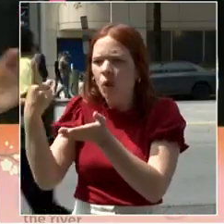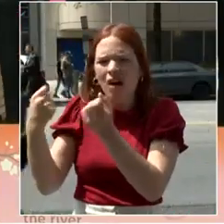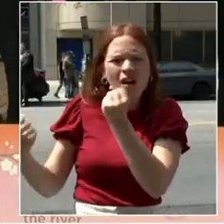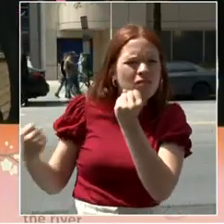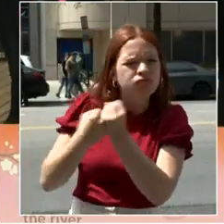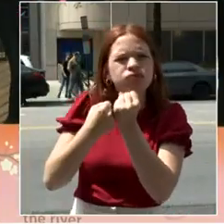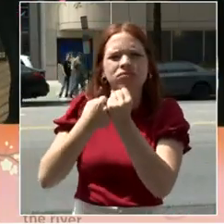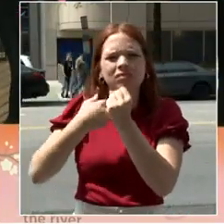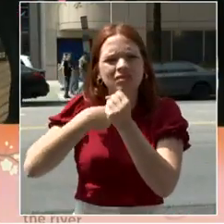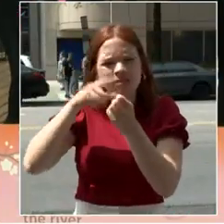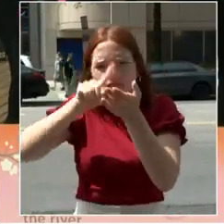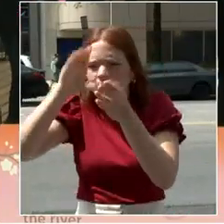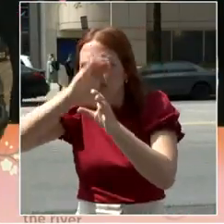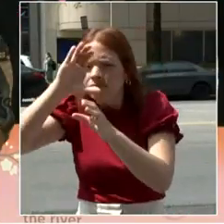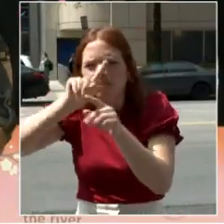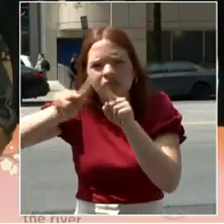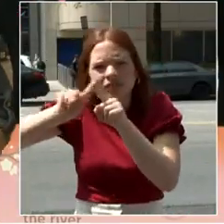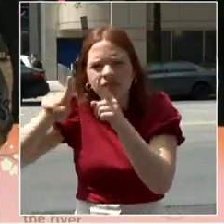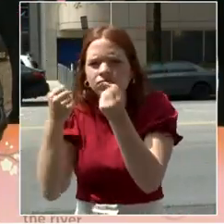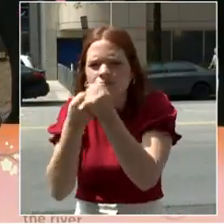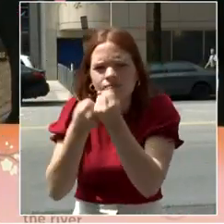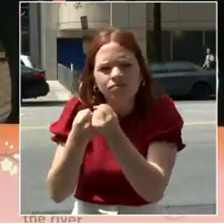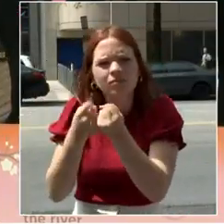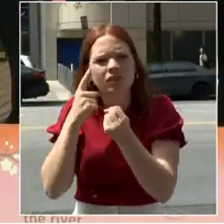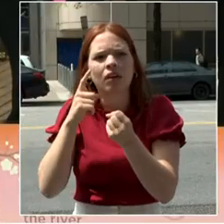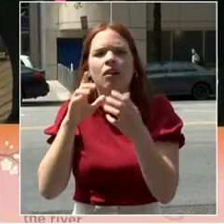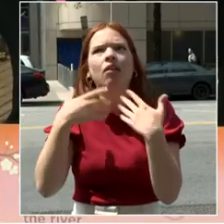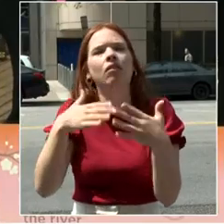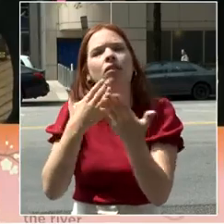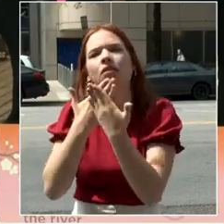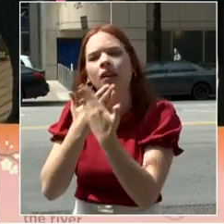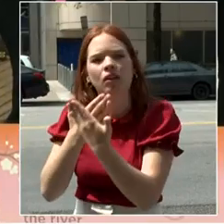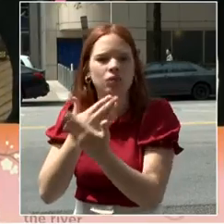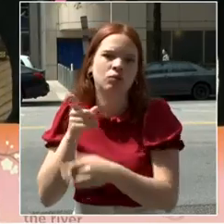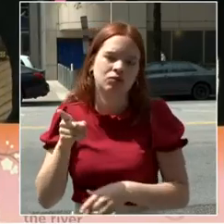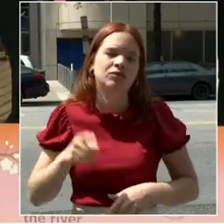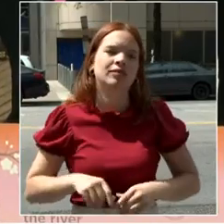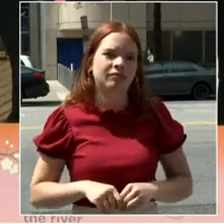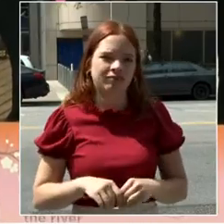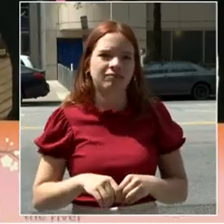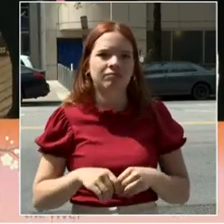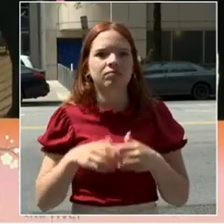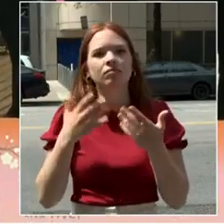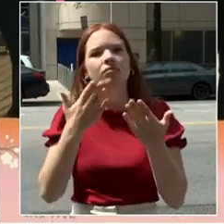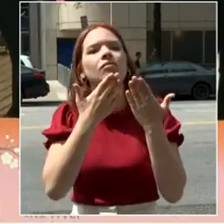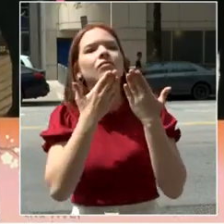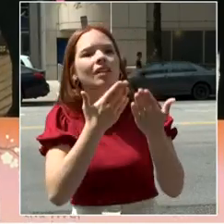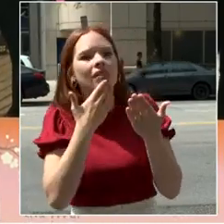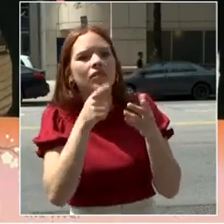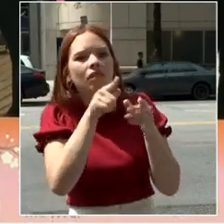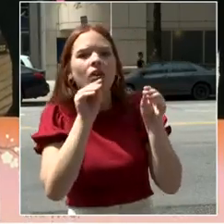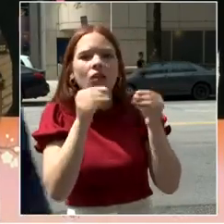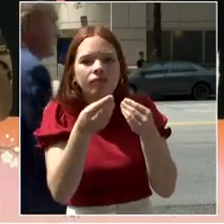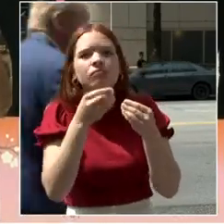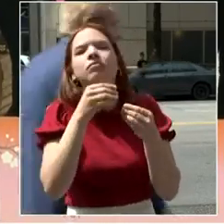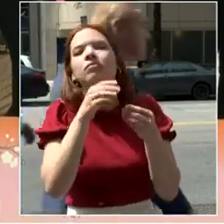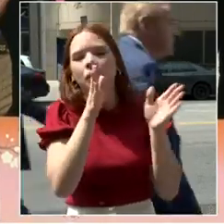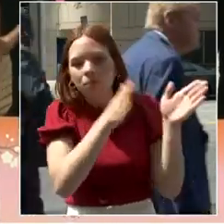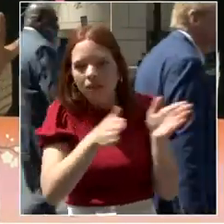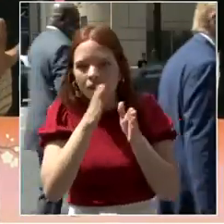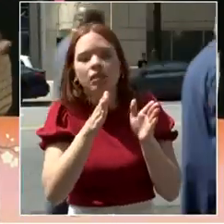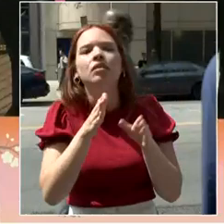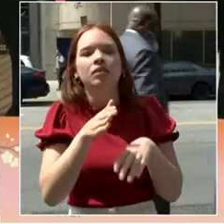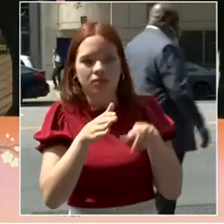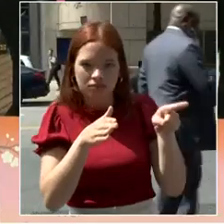again Andrew. And I want to thank the Office of Planning in D.C. for being so creative in what they are